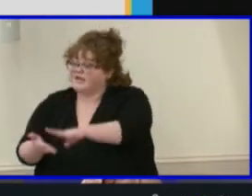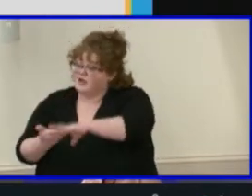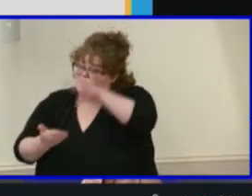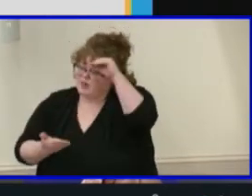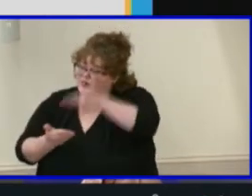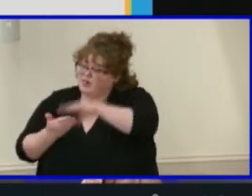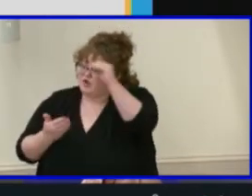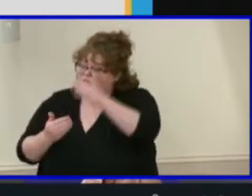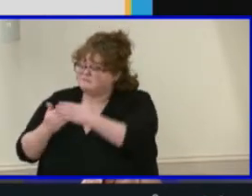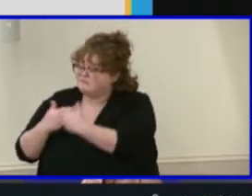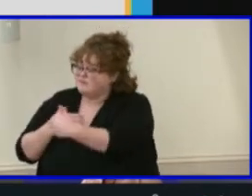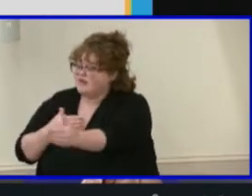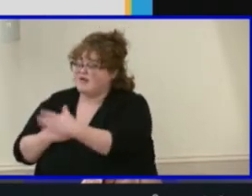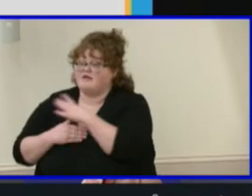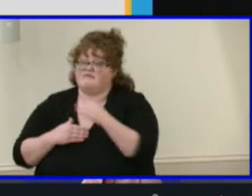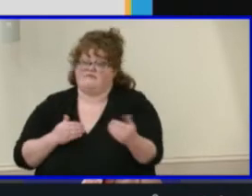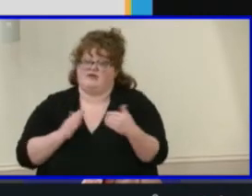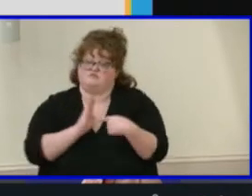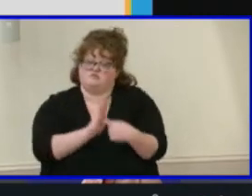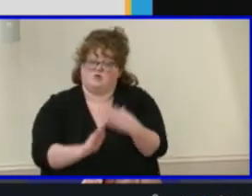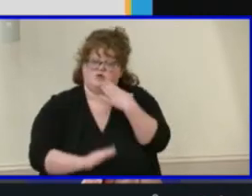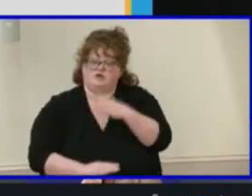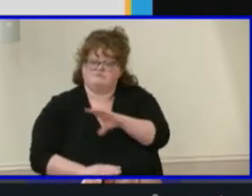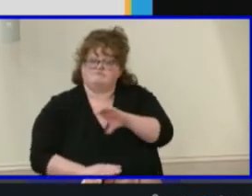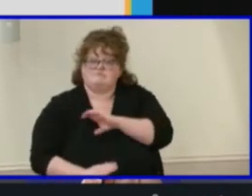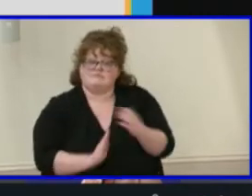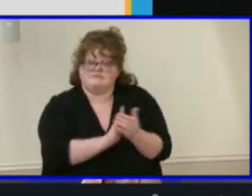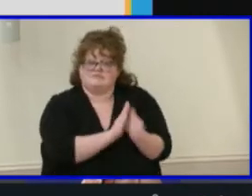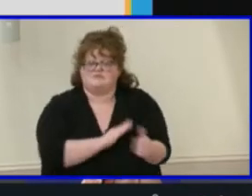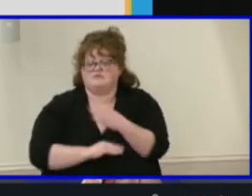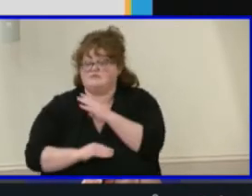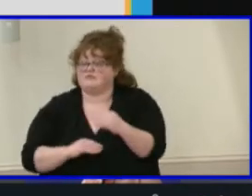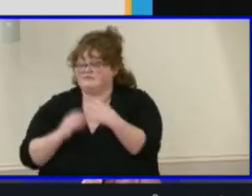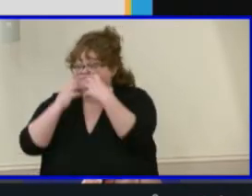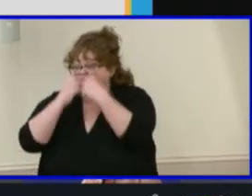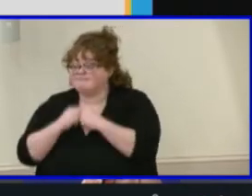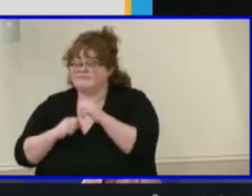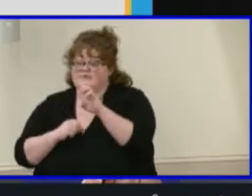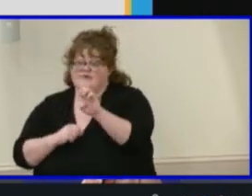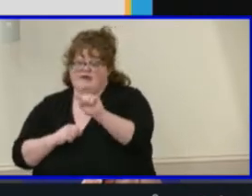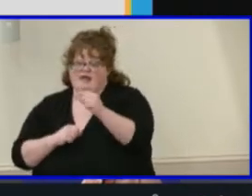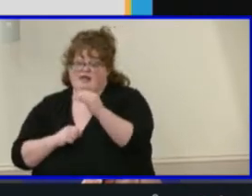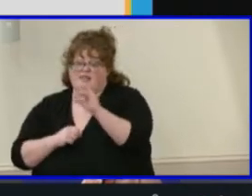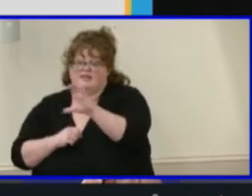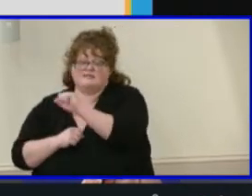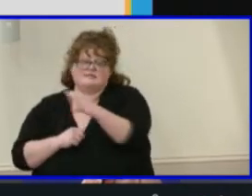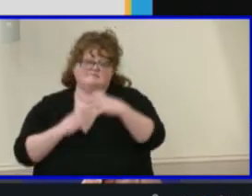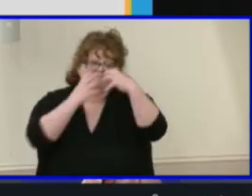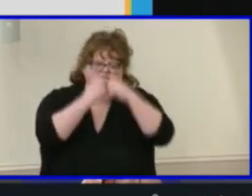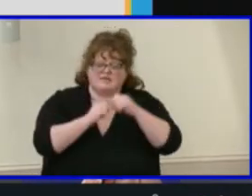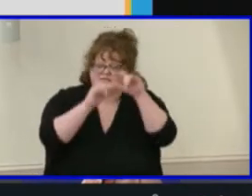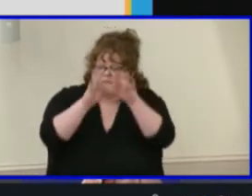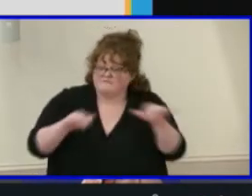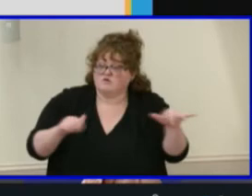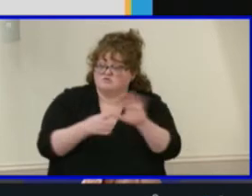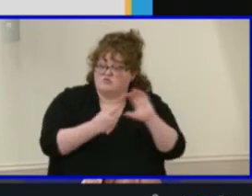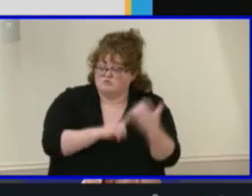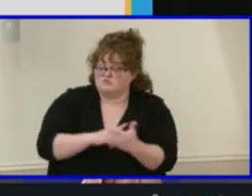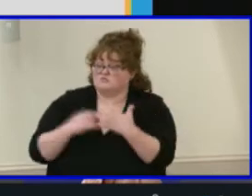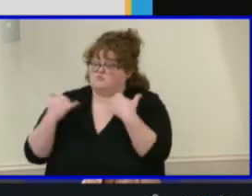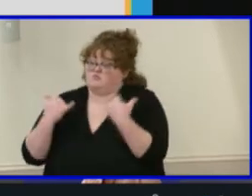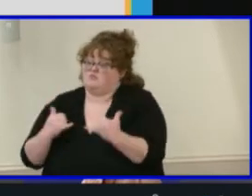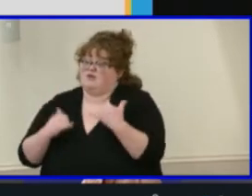ethical leadership, and the richness of diverse cultures. Henrico County Public Schools currently offers